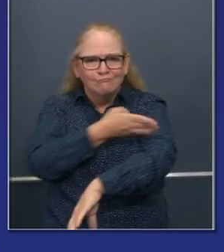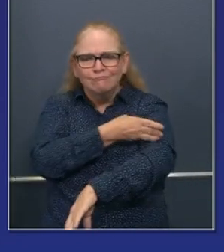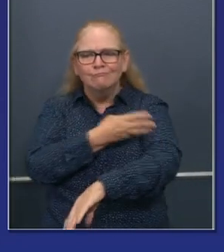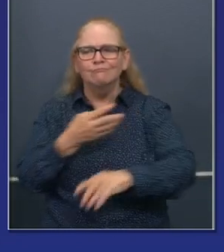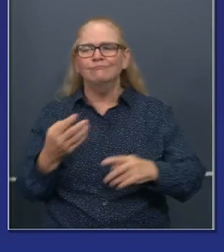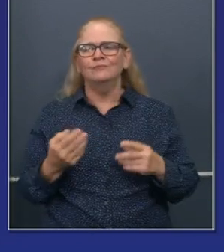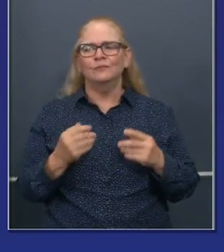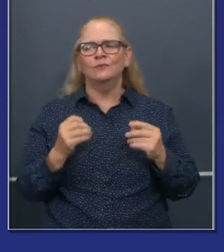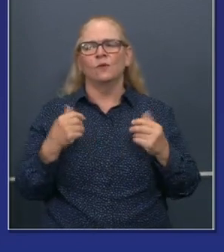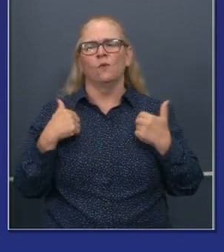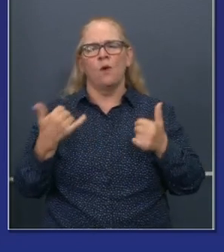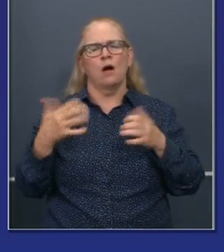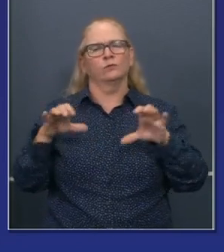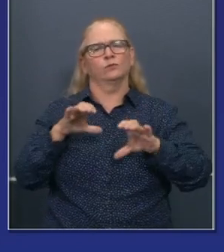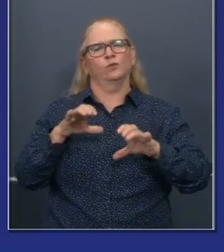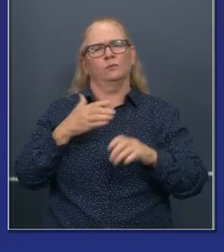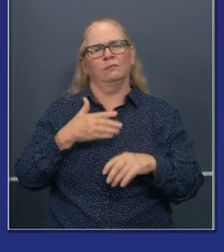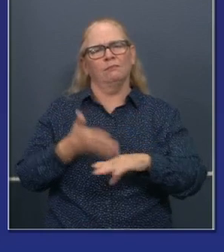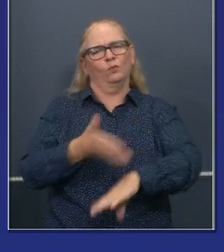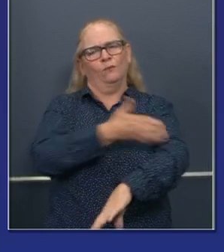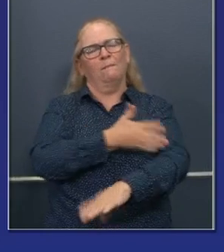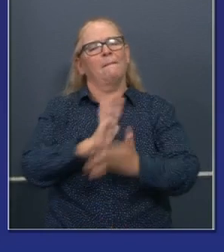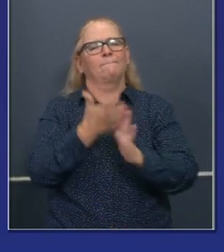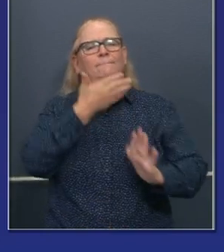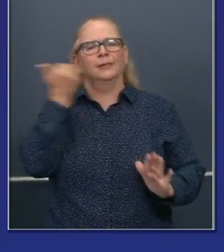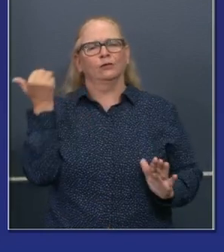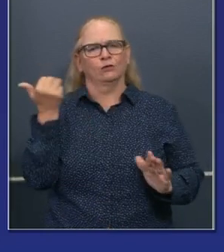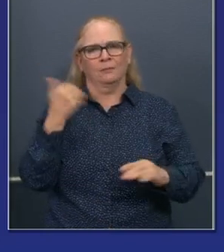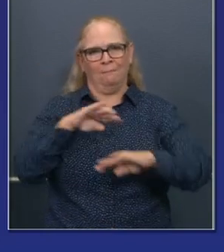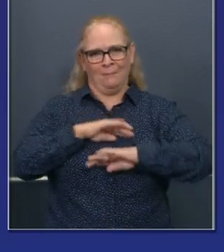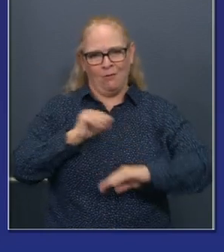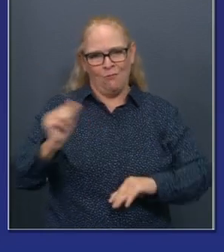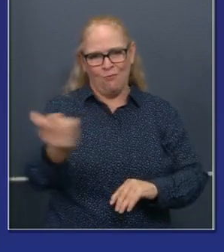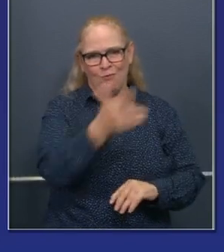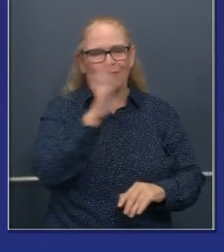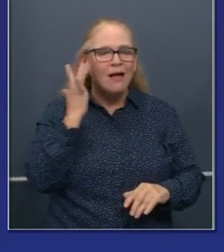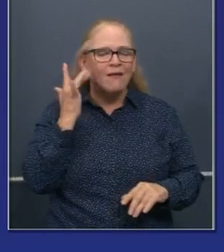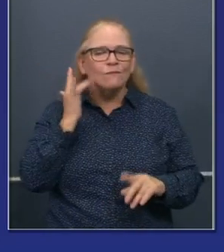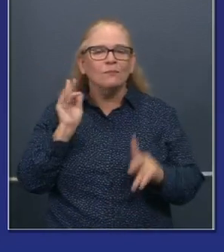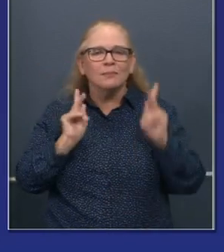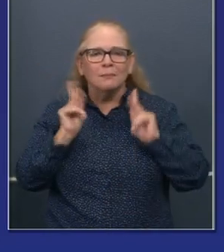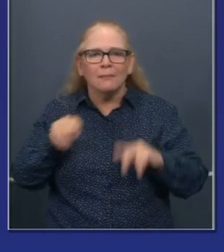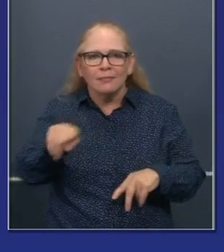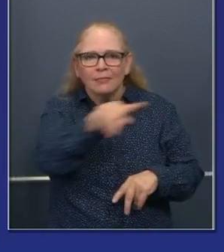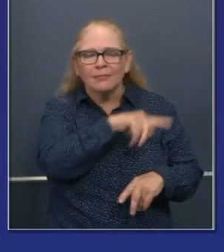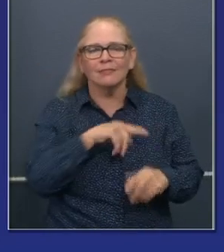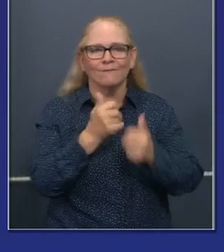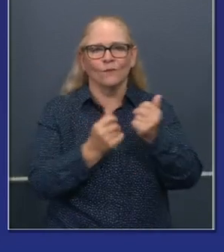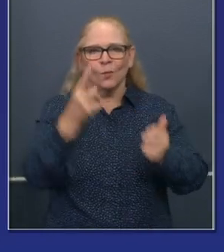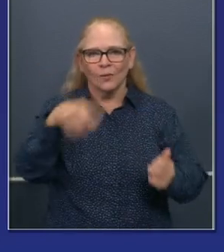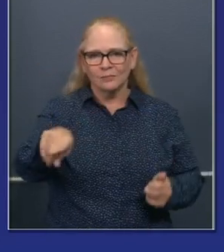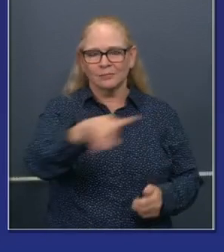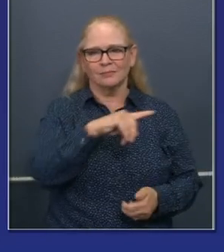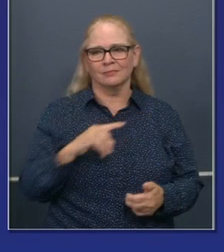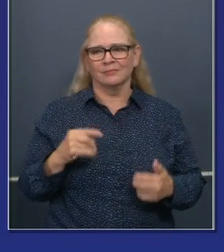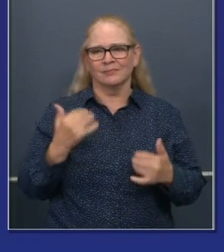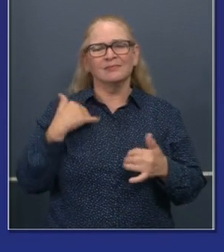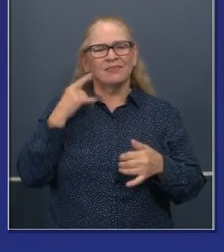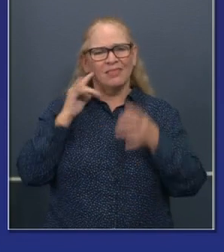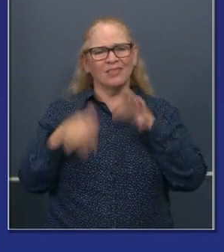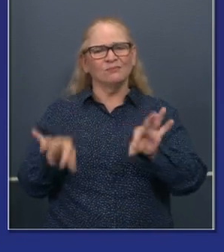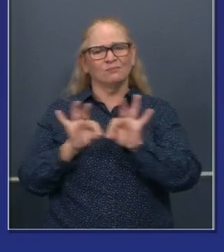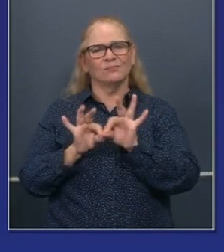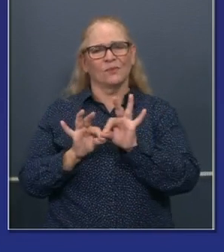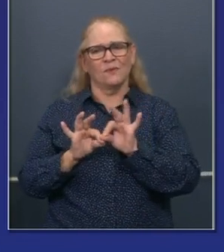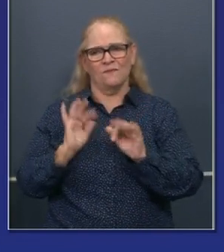more and do better to meet your needs in a more efficient and effective way. And so I included that because I think that's foundational in terms of our economic